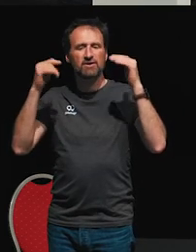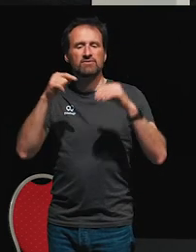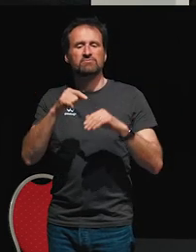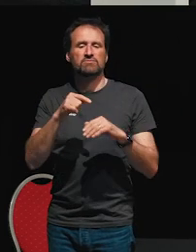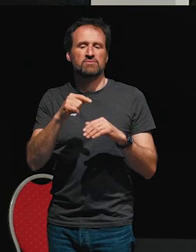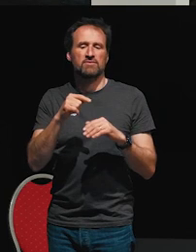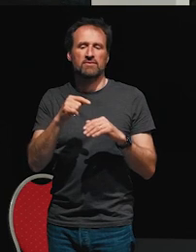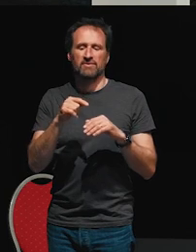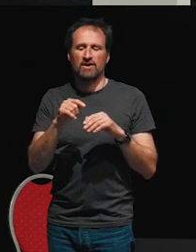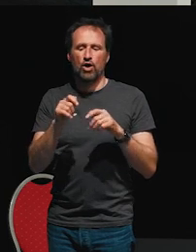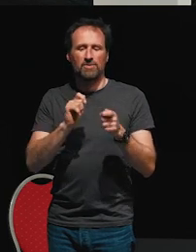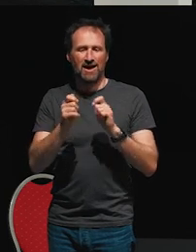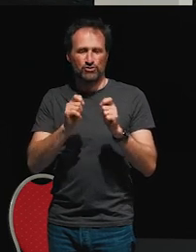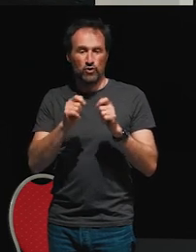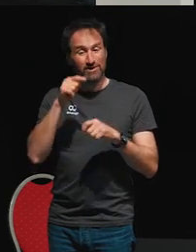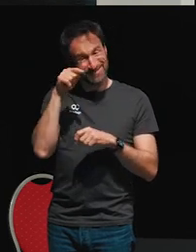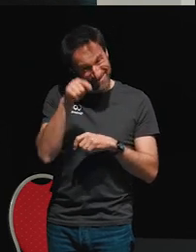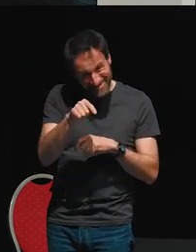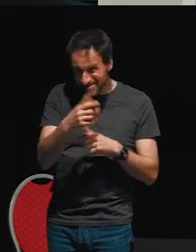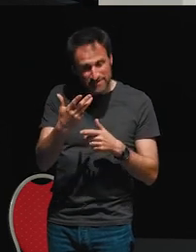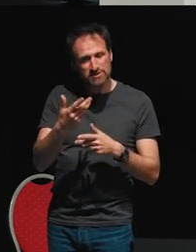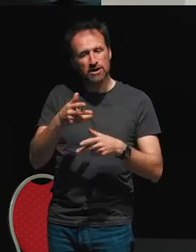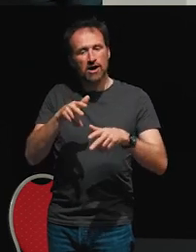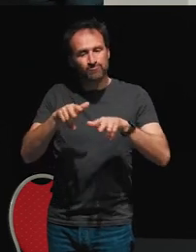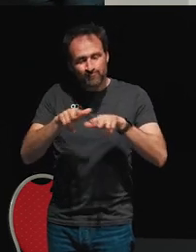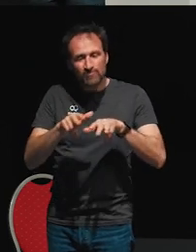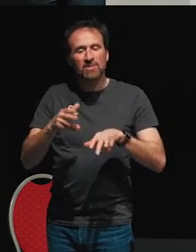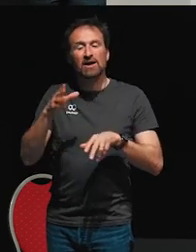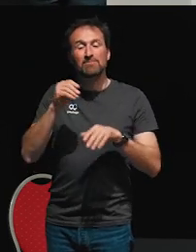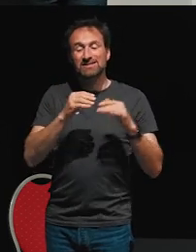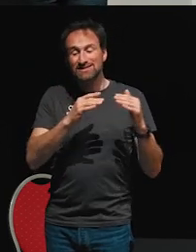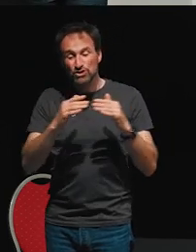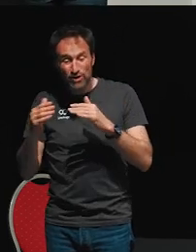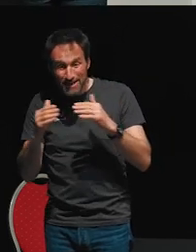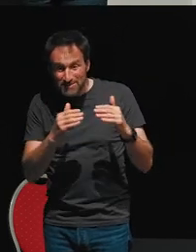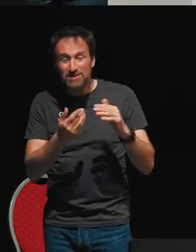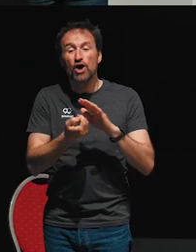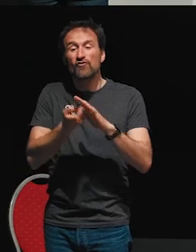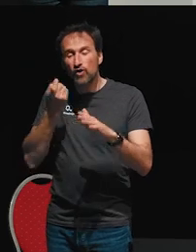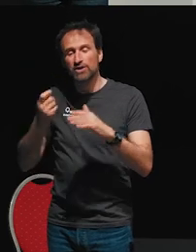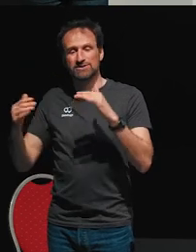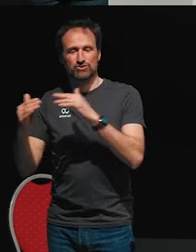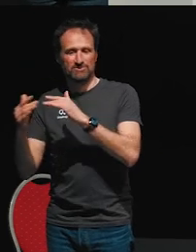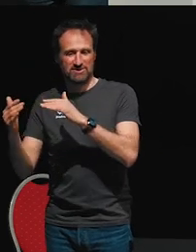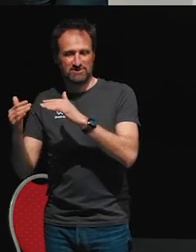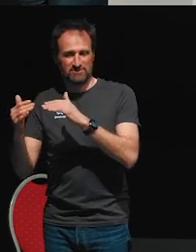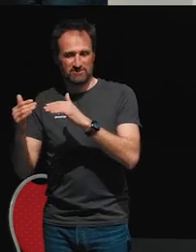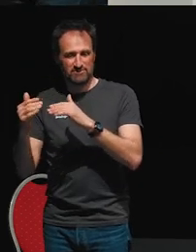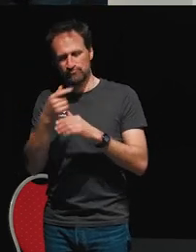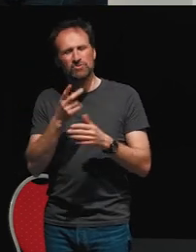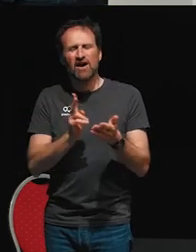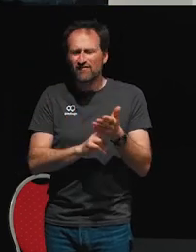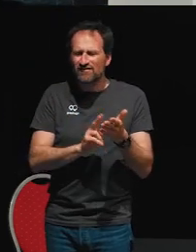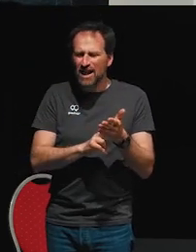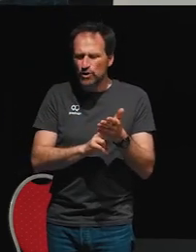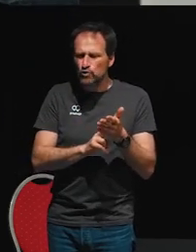streams of streams. So up until now we've seen streams that emit values, events, integers, stuff like that. But